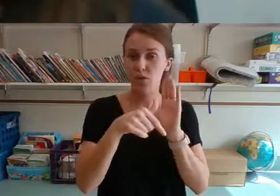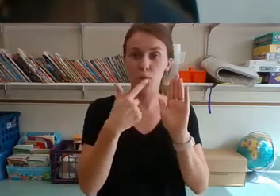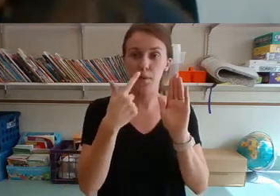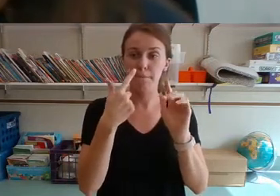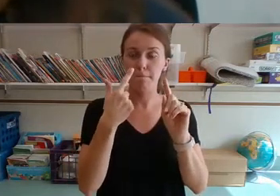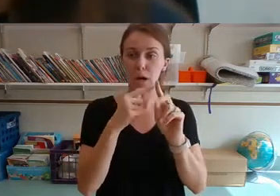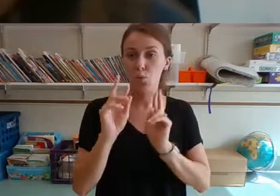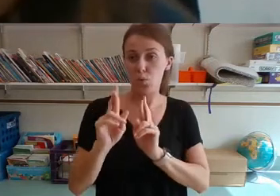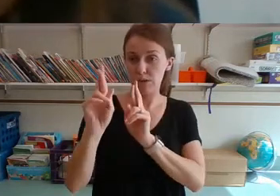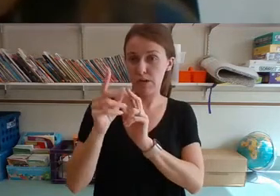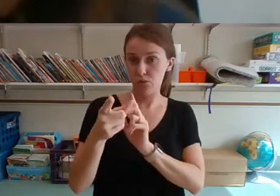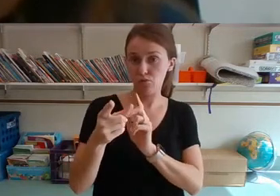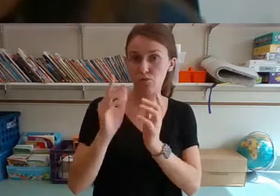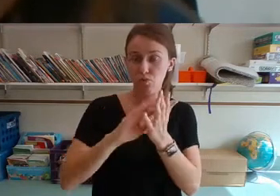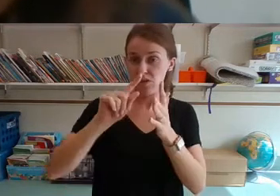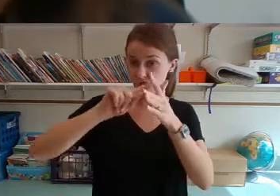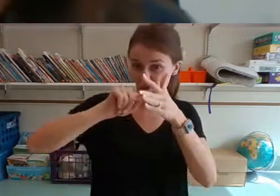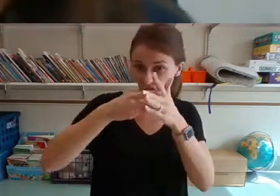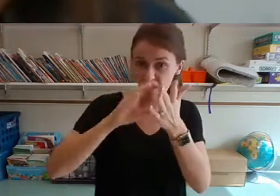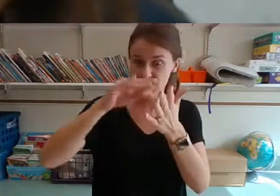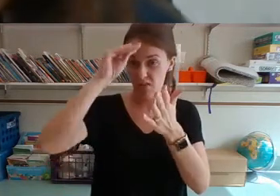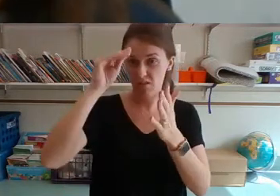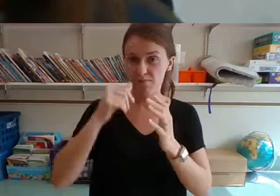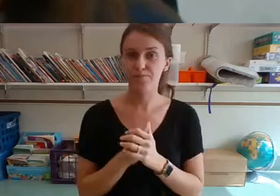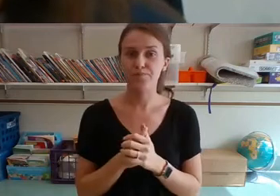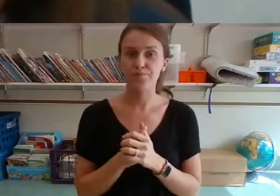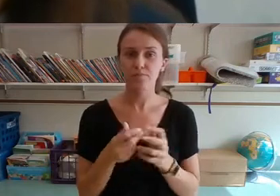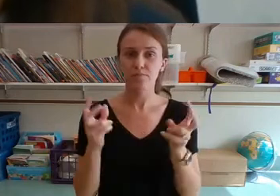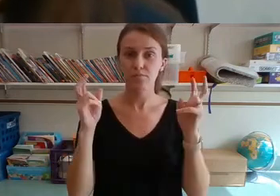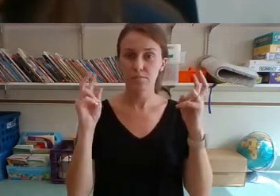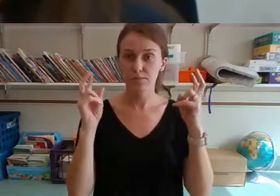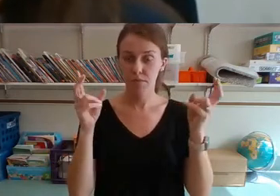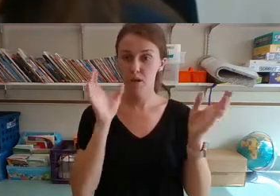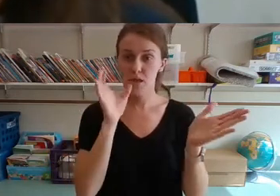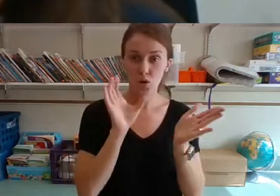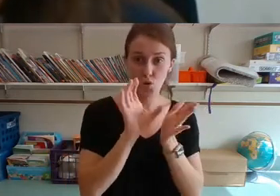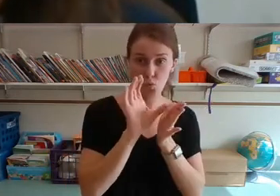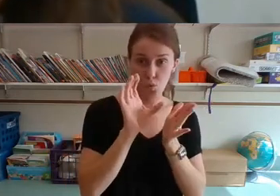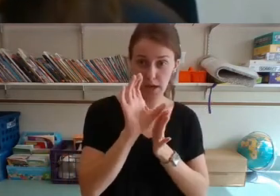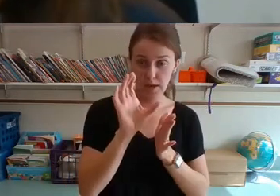with our story being the crayon box that talked.